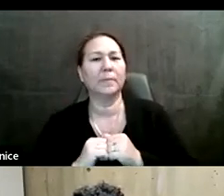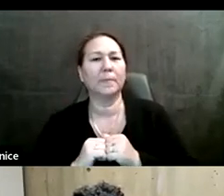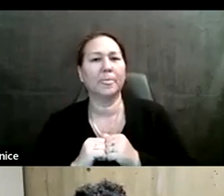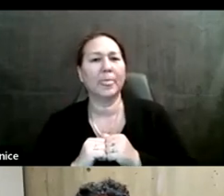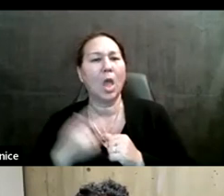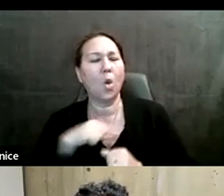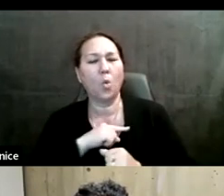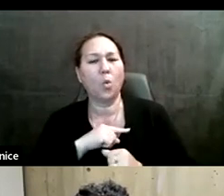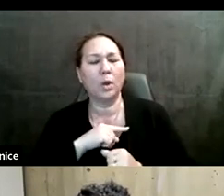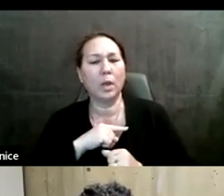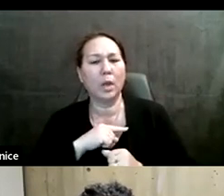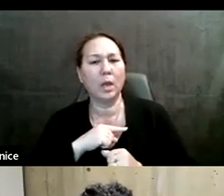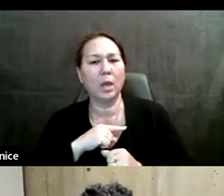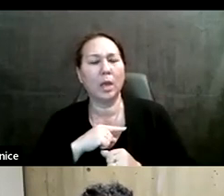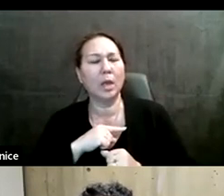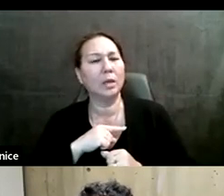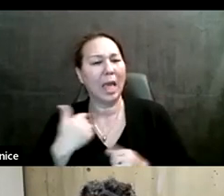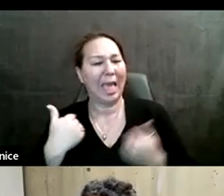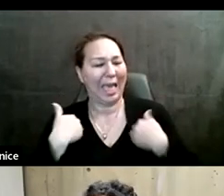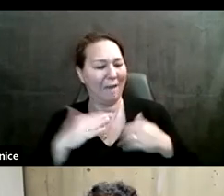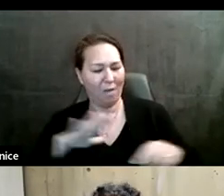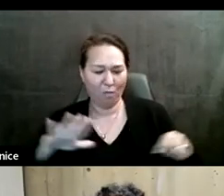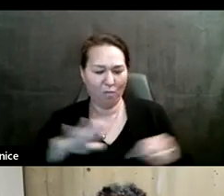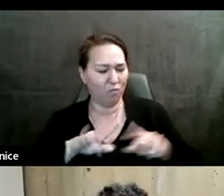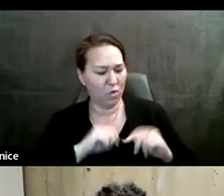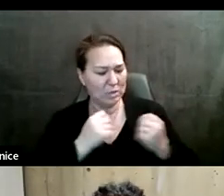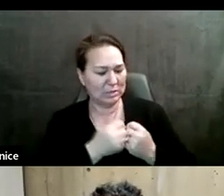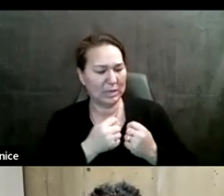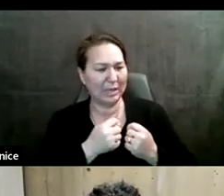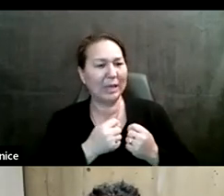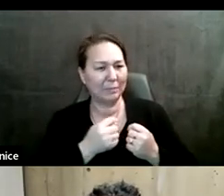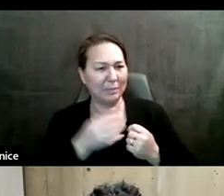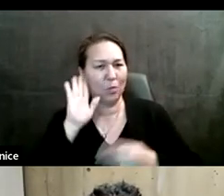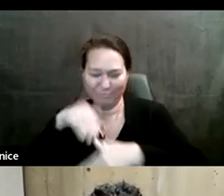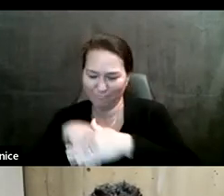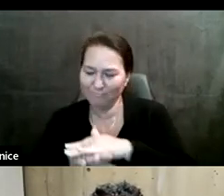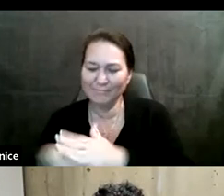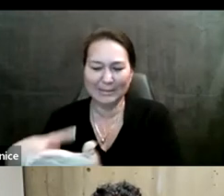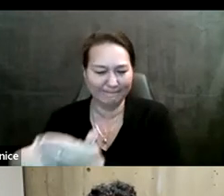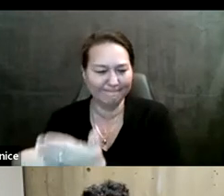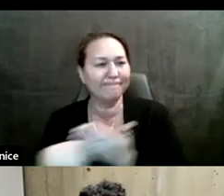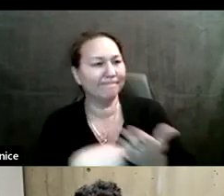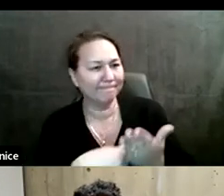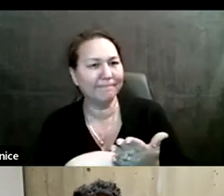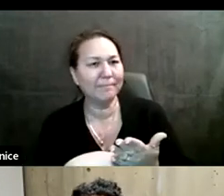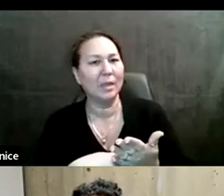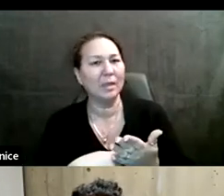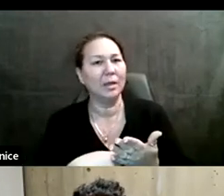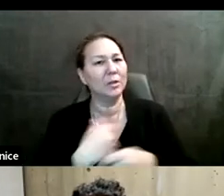we're bringing a whole, uh, team to work with the school communities to make sure we're designing the merger taughtfully.